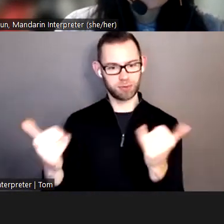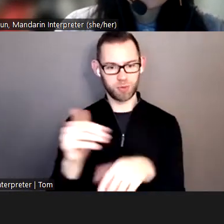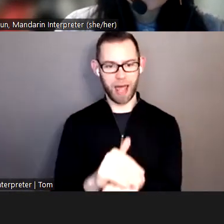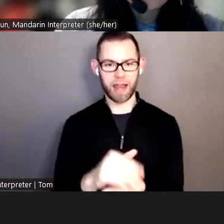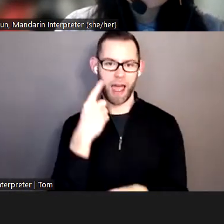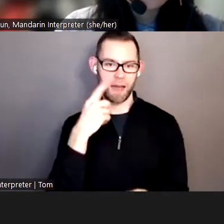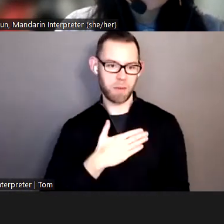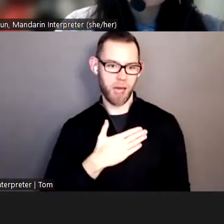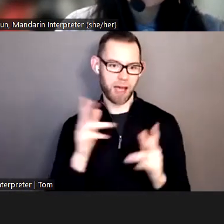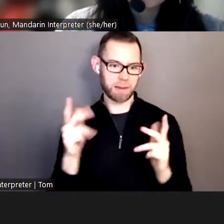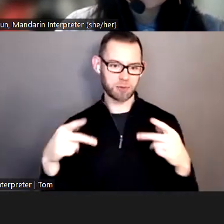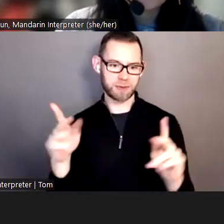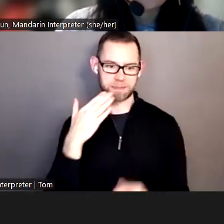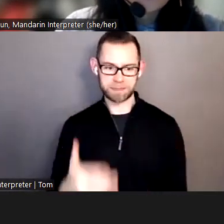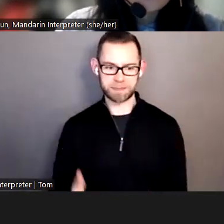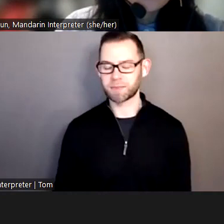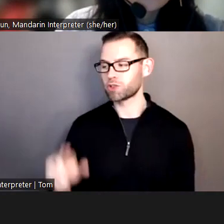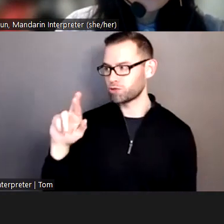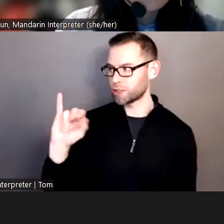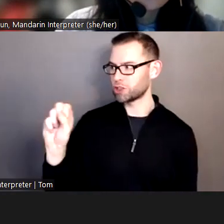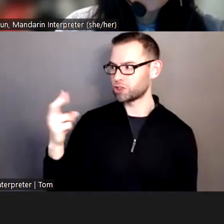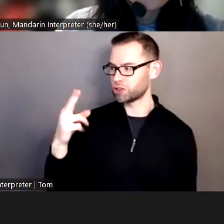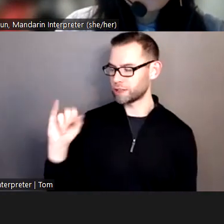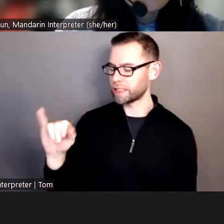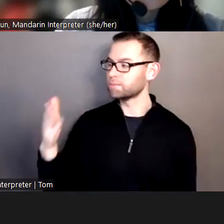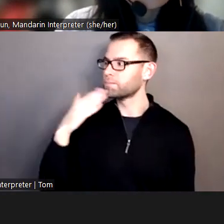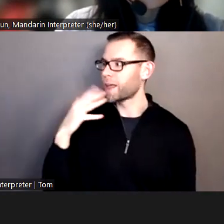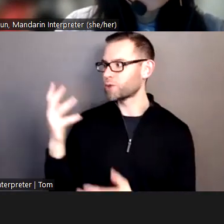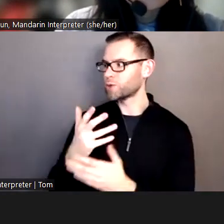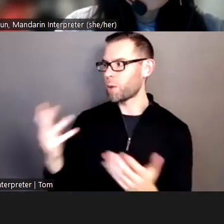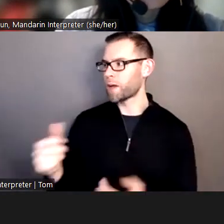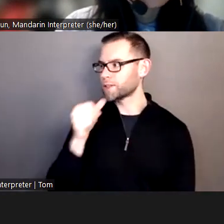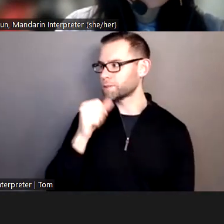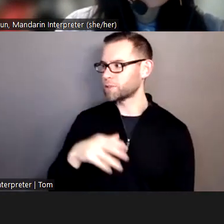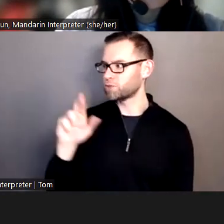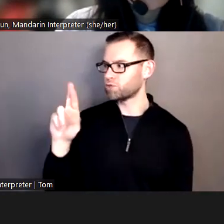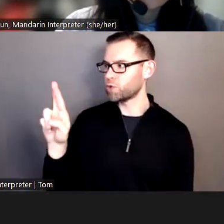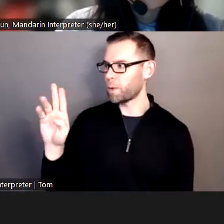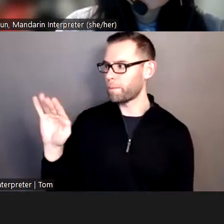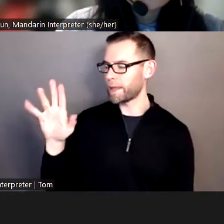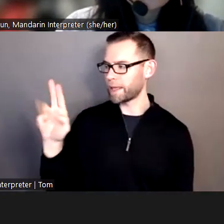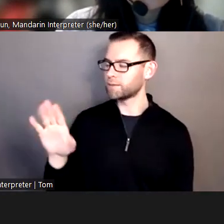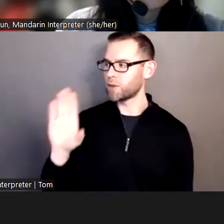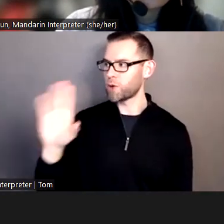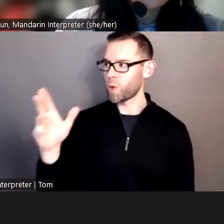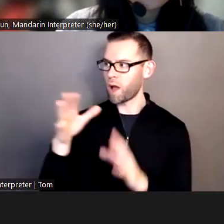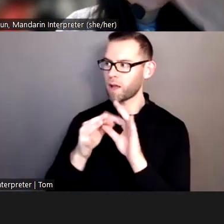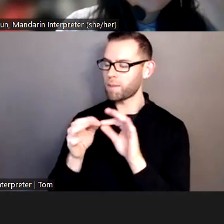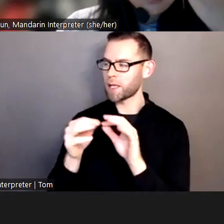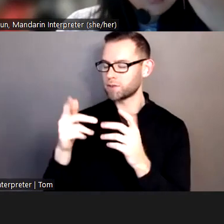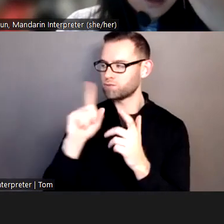Thank you so much, Ms. Rubin. are very informative comments, and I look forward to seeing the written comment